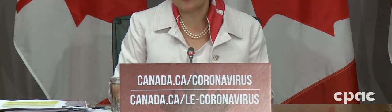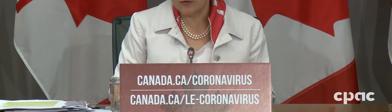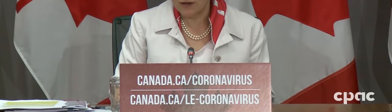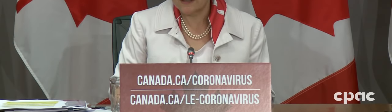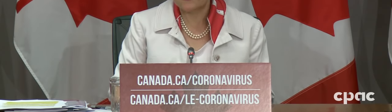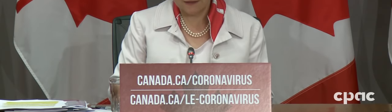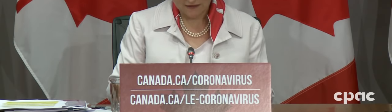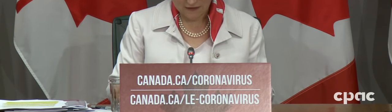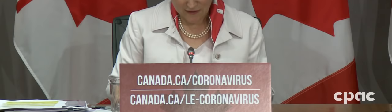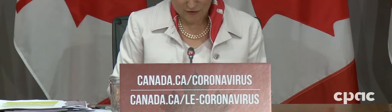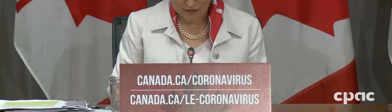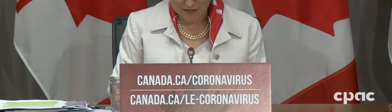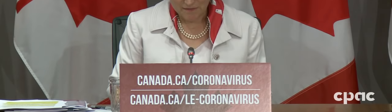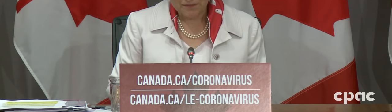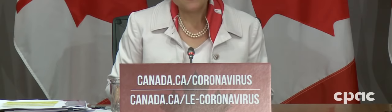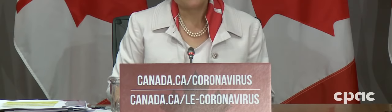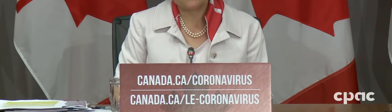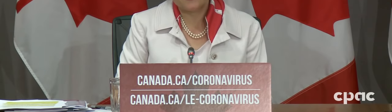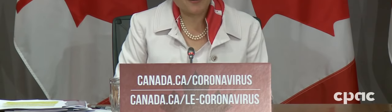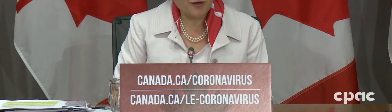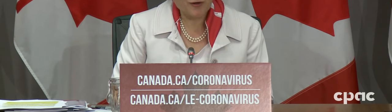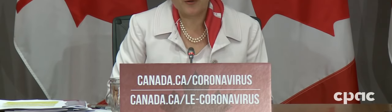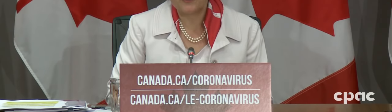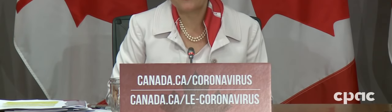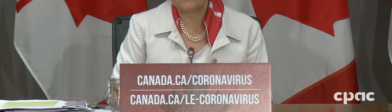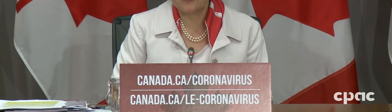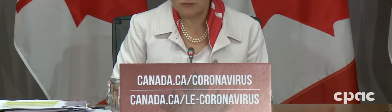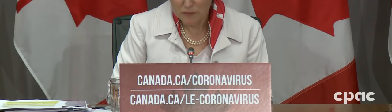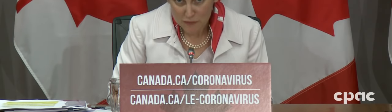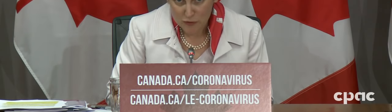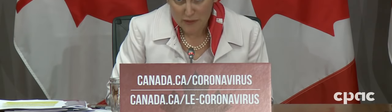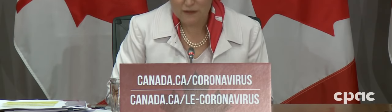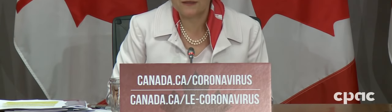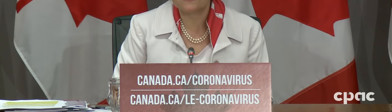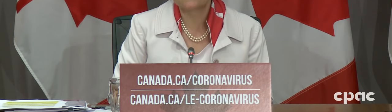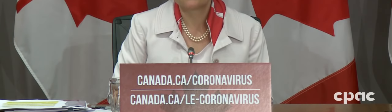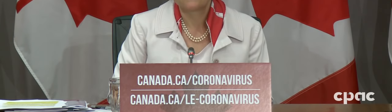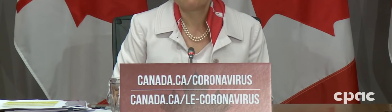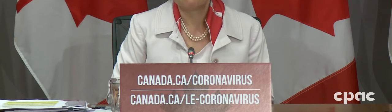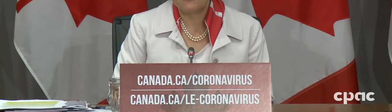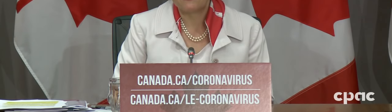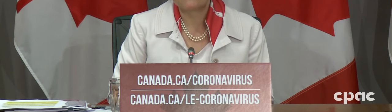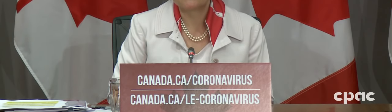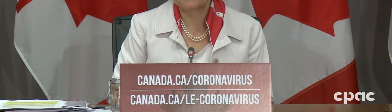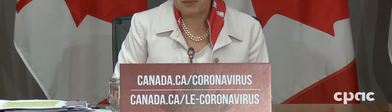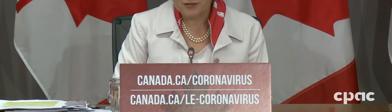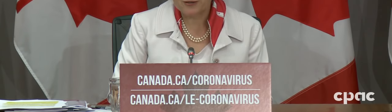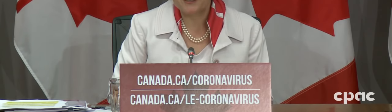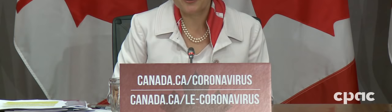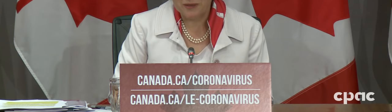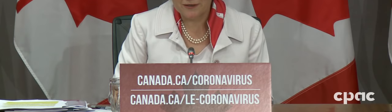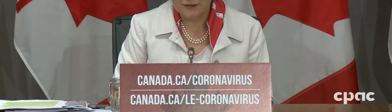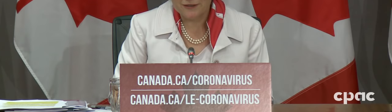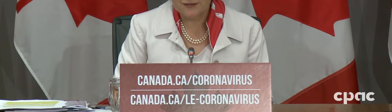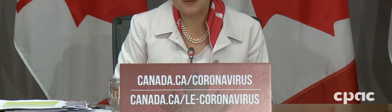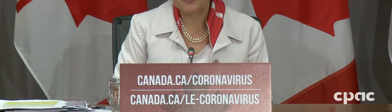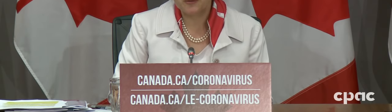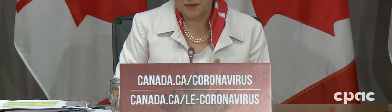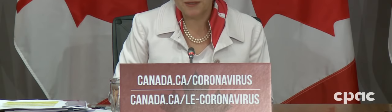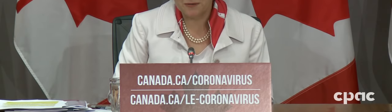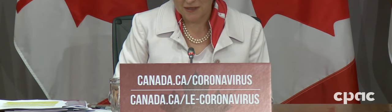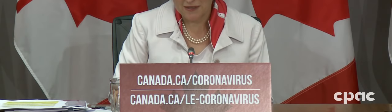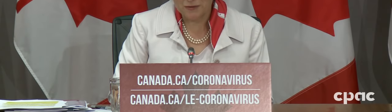across the country. And I know your parents and especially your mothers